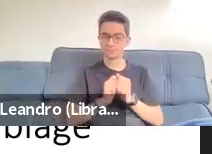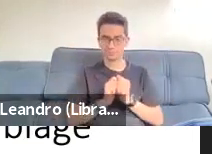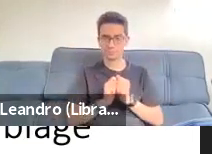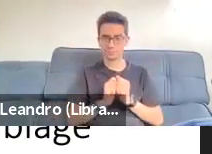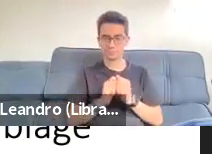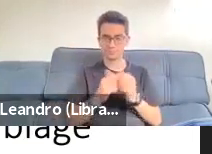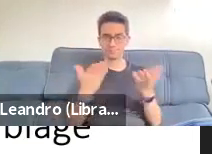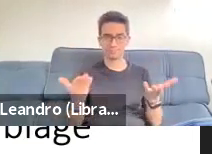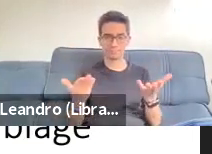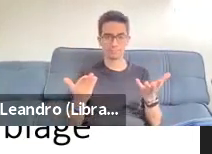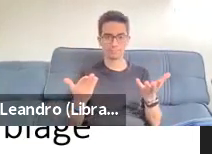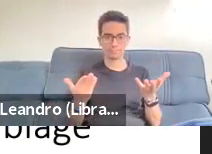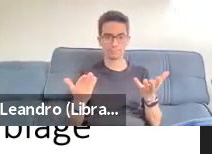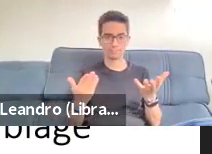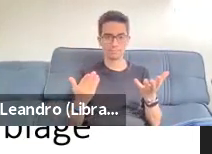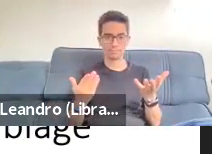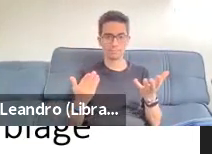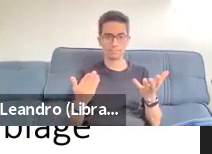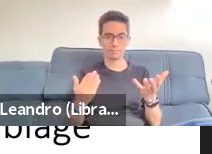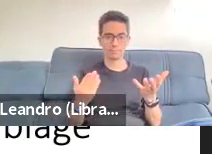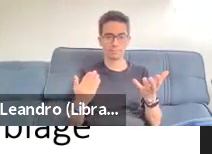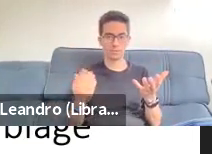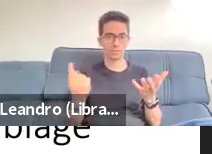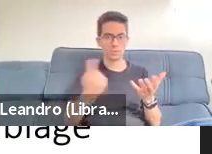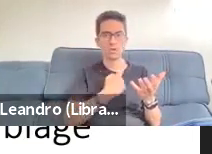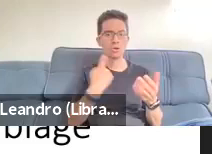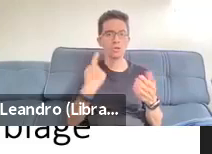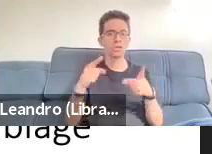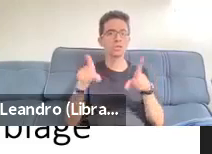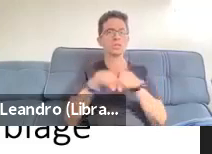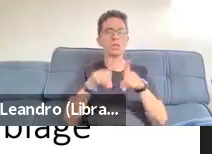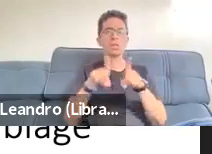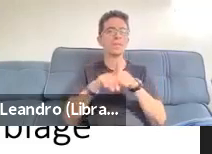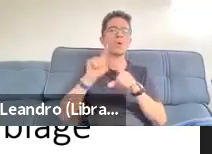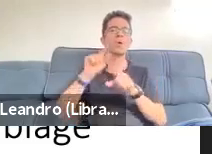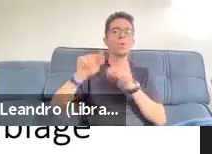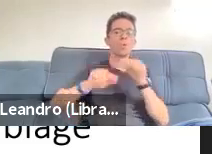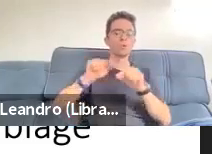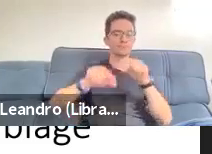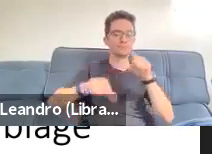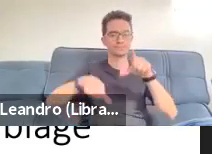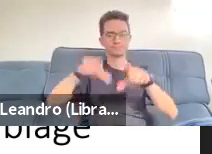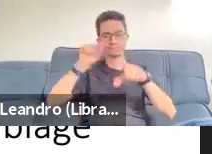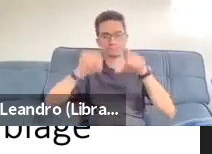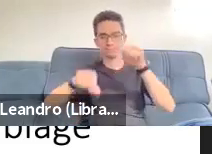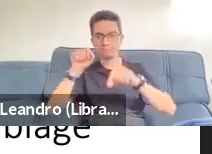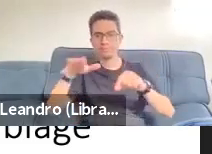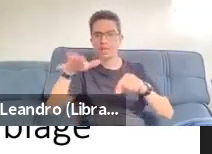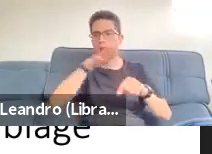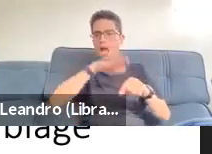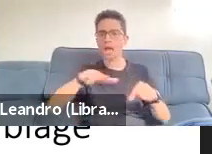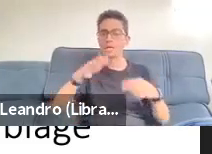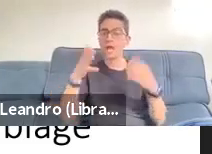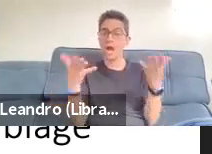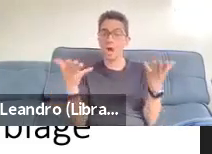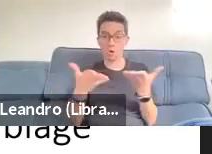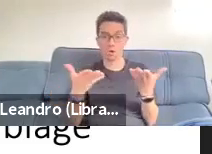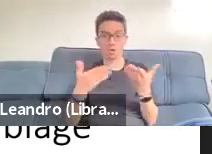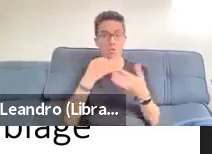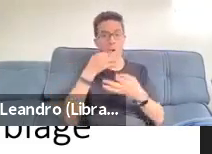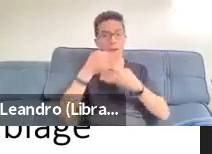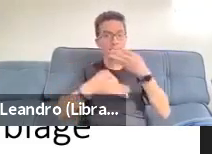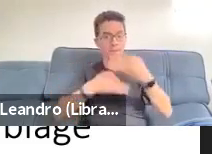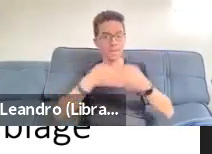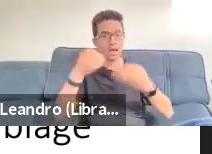We chose this one because actually in 2005, Errol Engstrom, when he was beginning to talk about wildfire